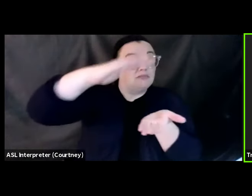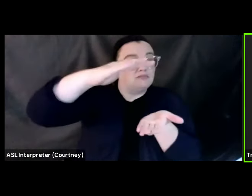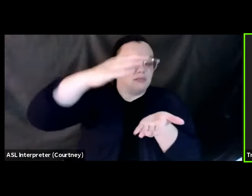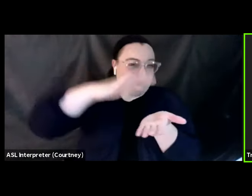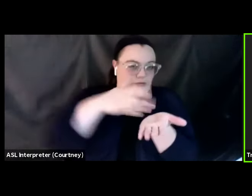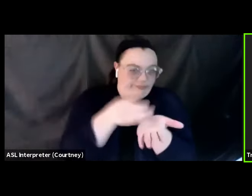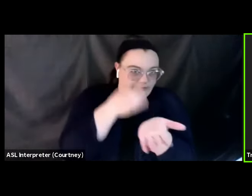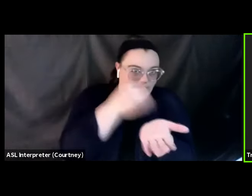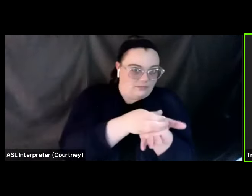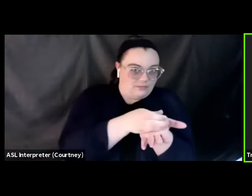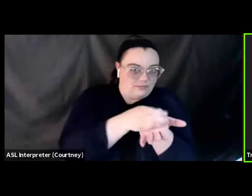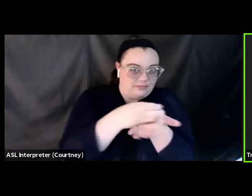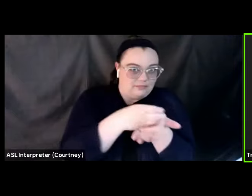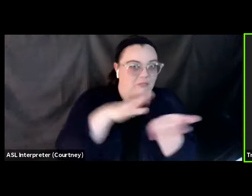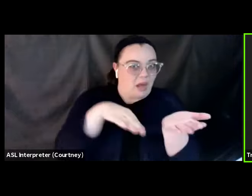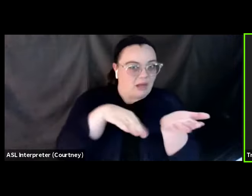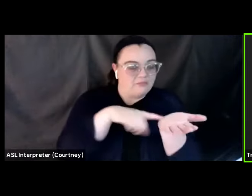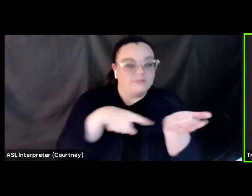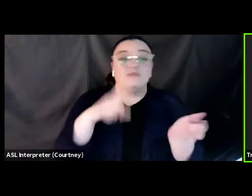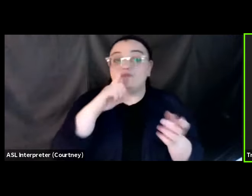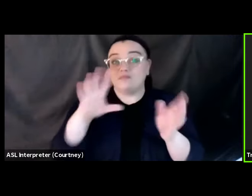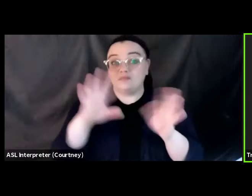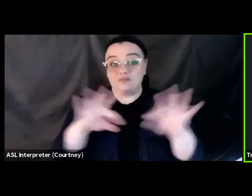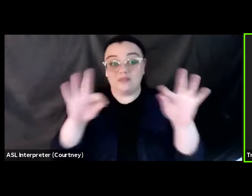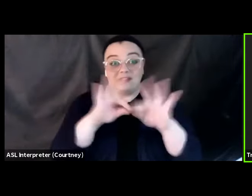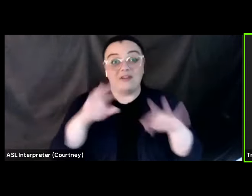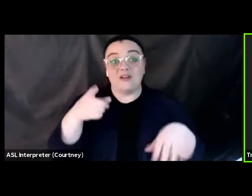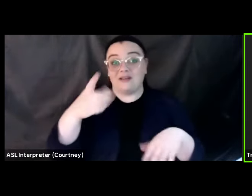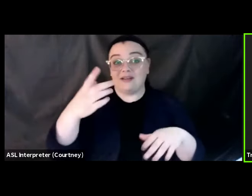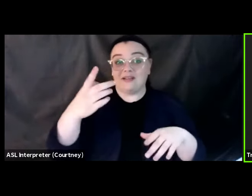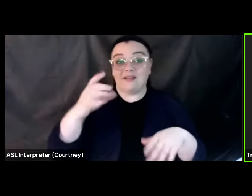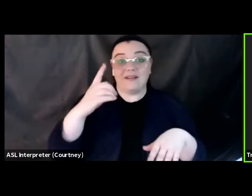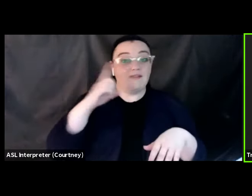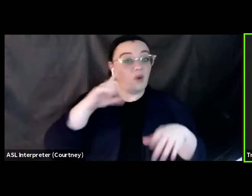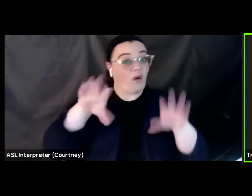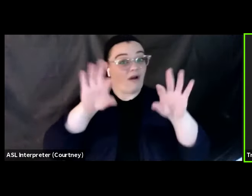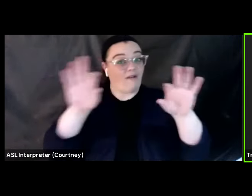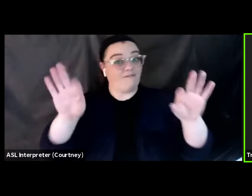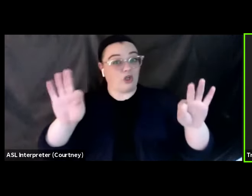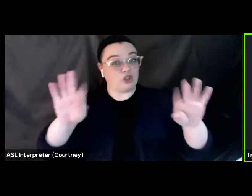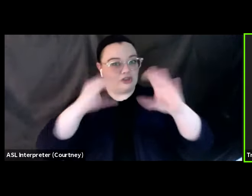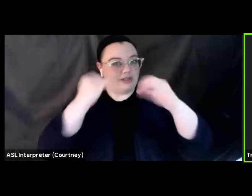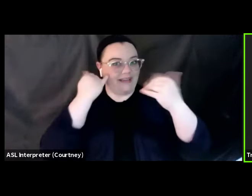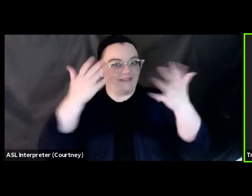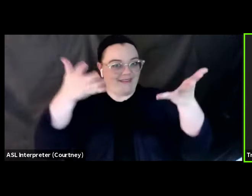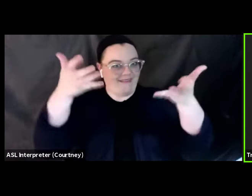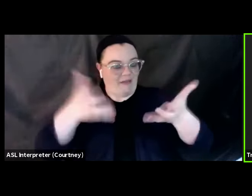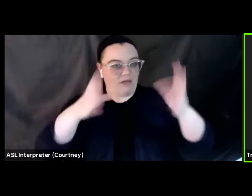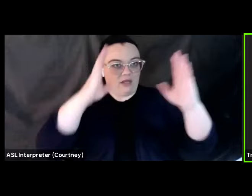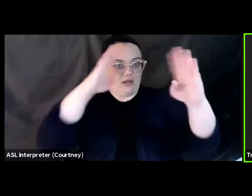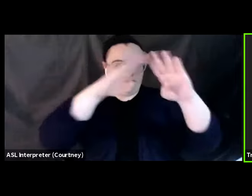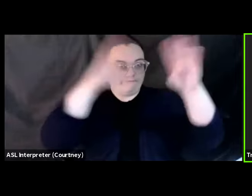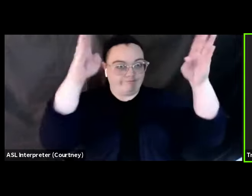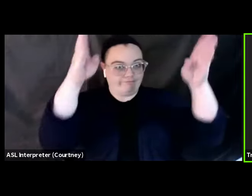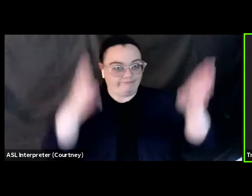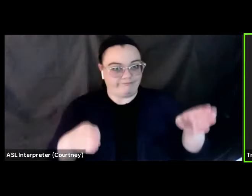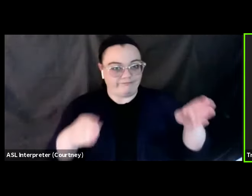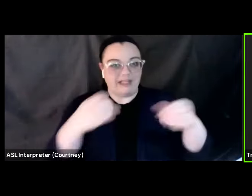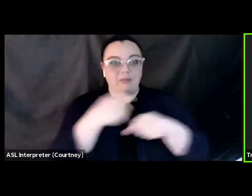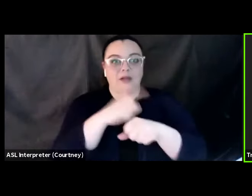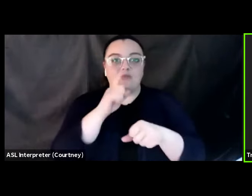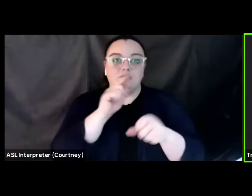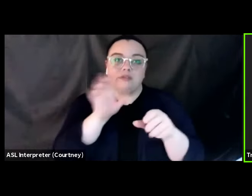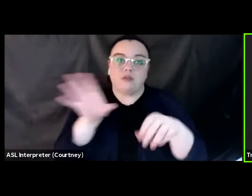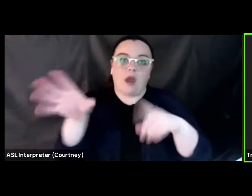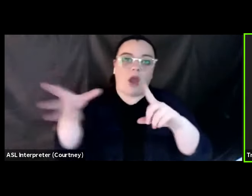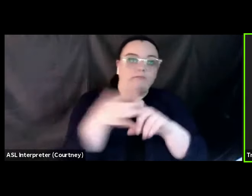at the base. And it's important too for those top heavy furniture items to secure those to the top or the sides of the cabinets, depending